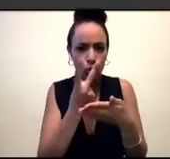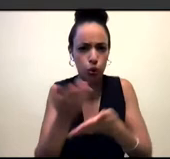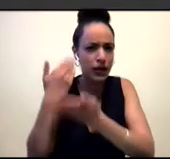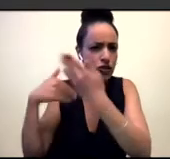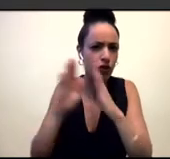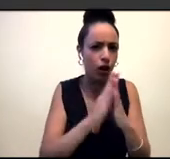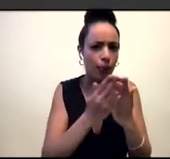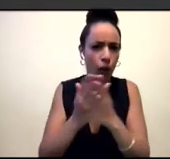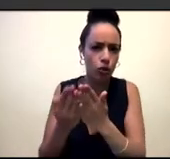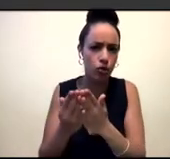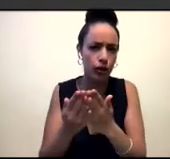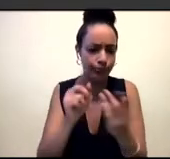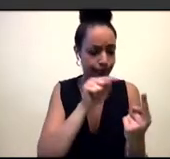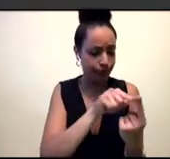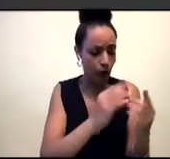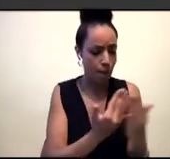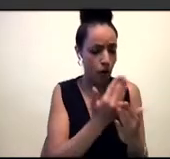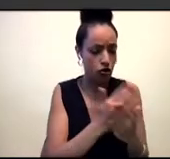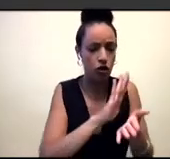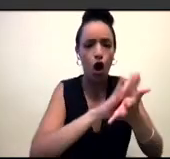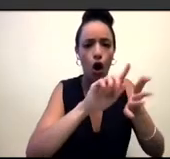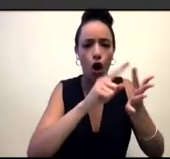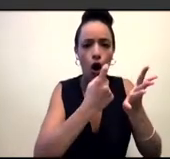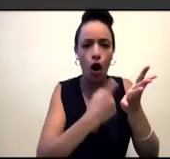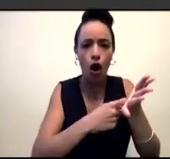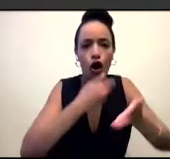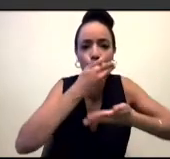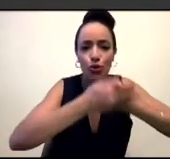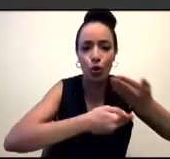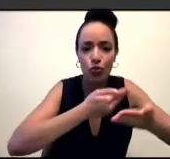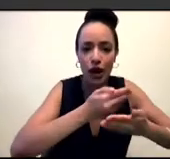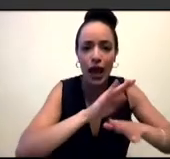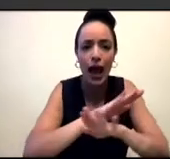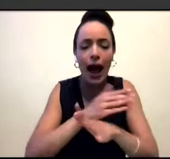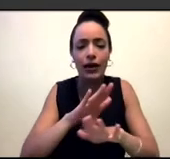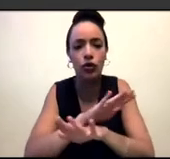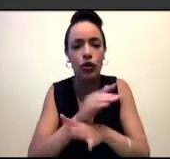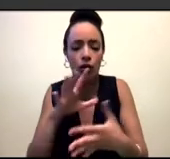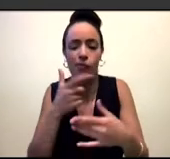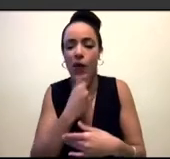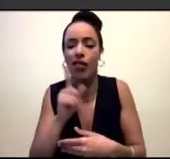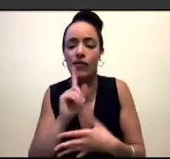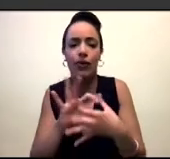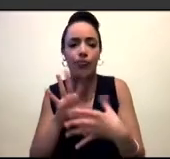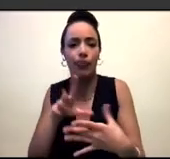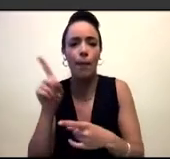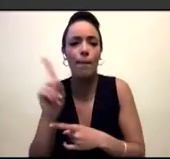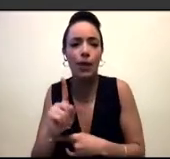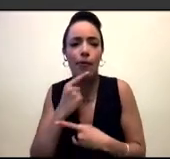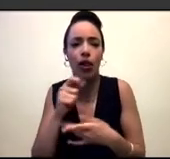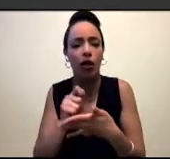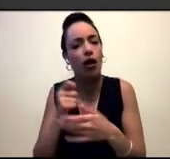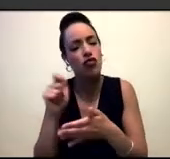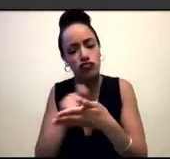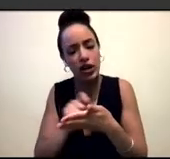Herstory, Stories of Women and Non-Binary People Rewriting History, and Making Our Way Home, The Great Migration